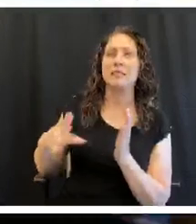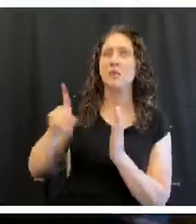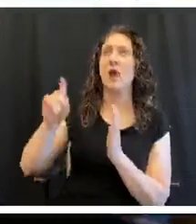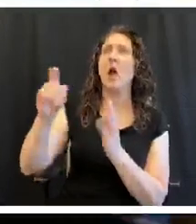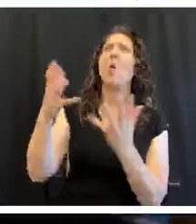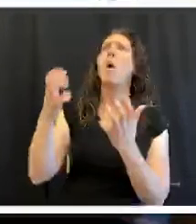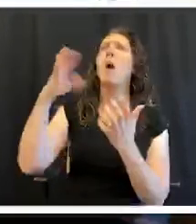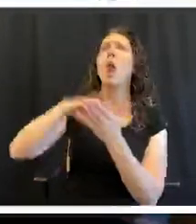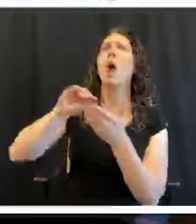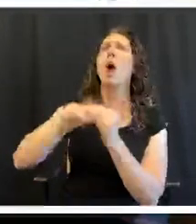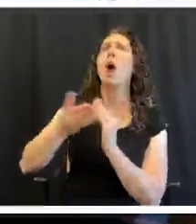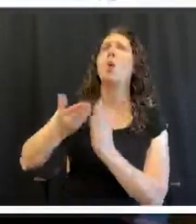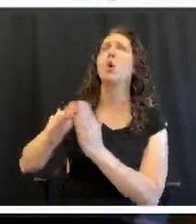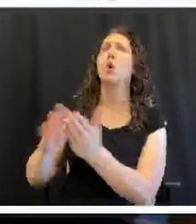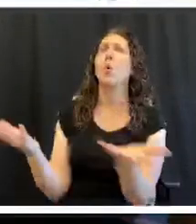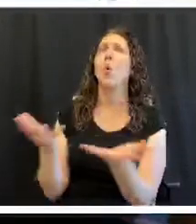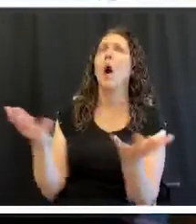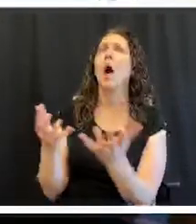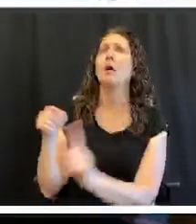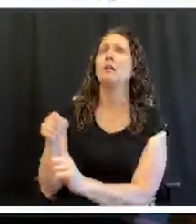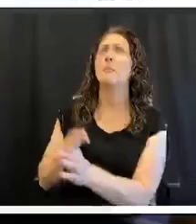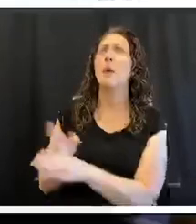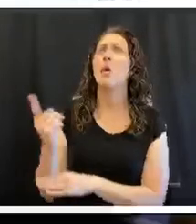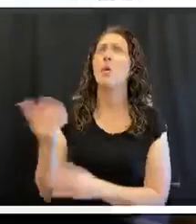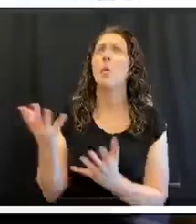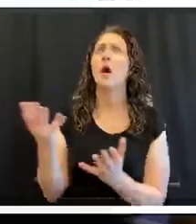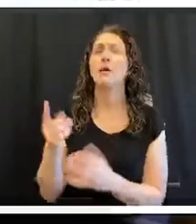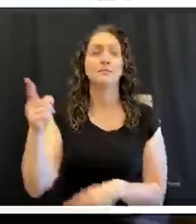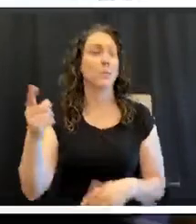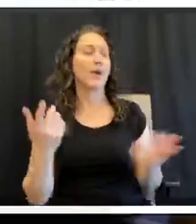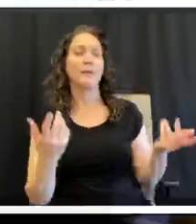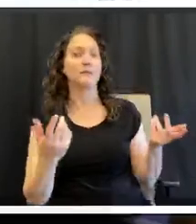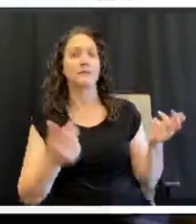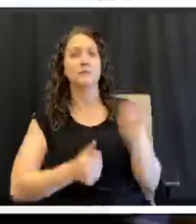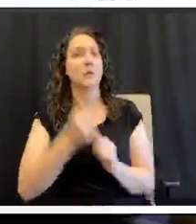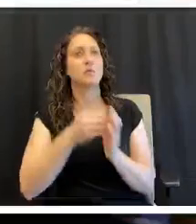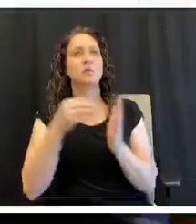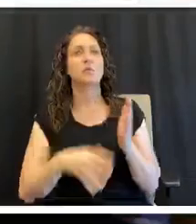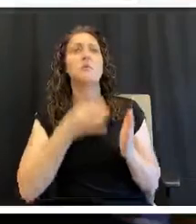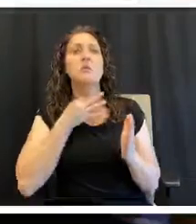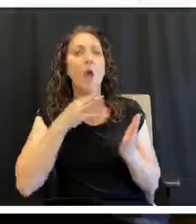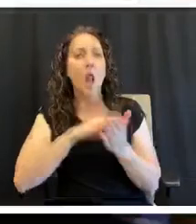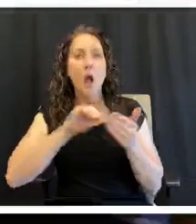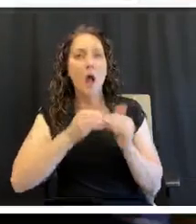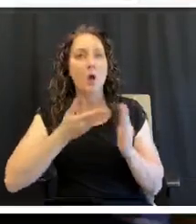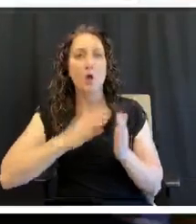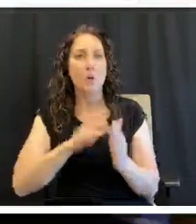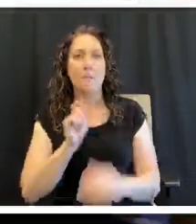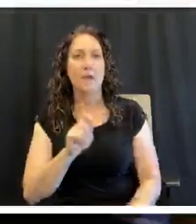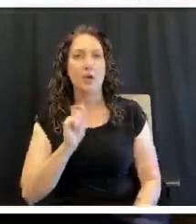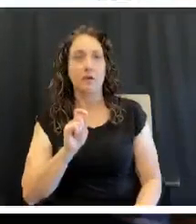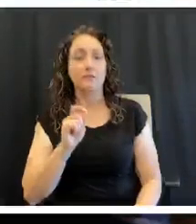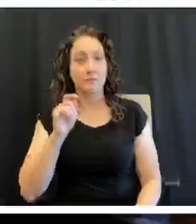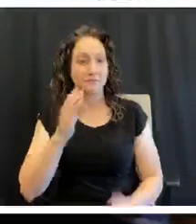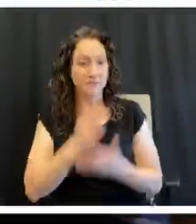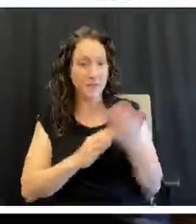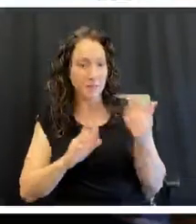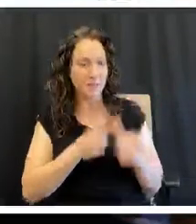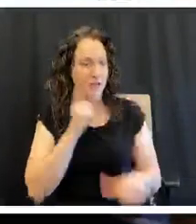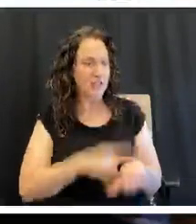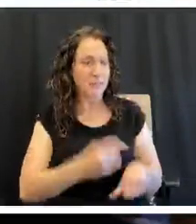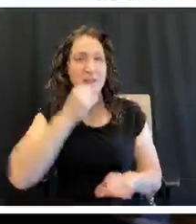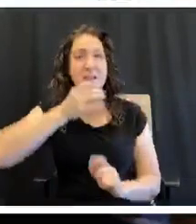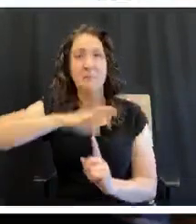Well, I think some of them are just the point of discovering food itself. I've got several students who eat mushrooms for the first time in my